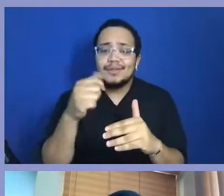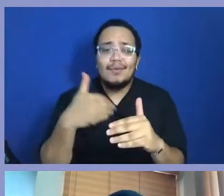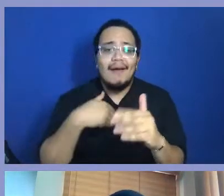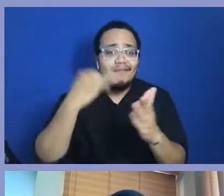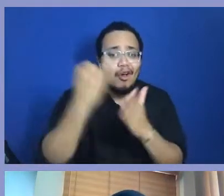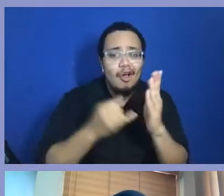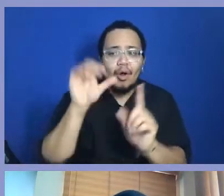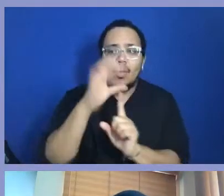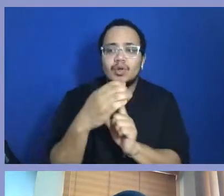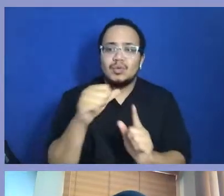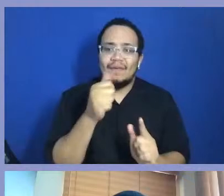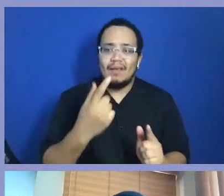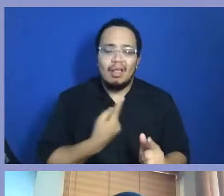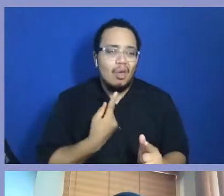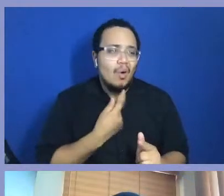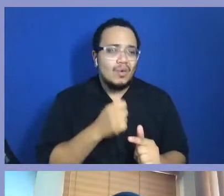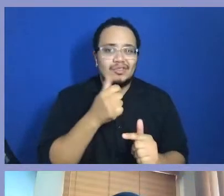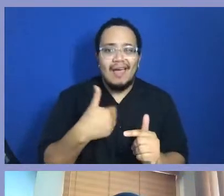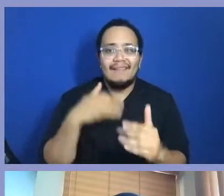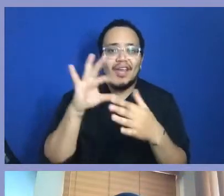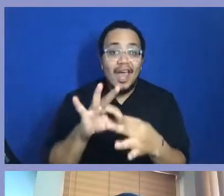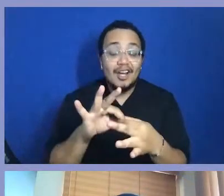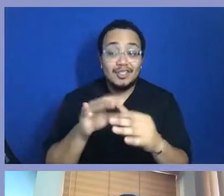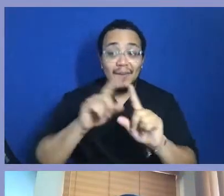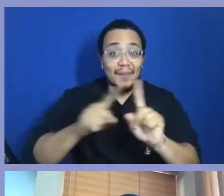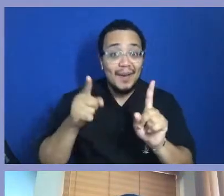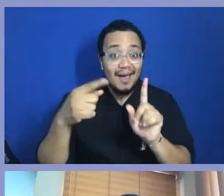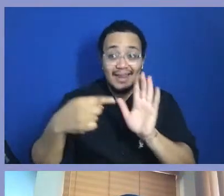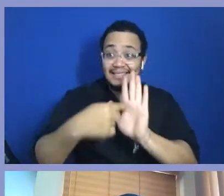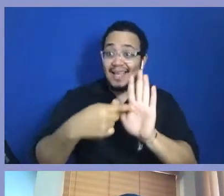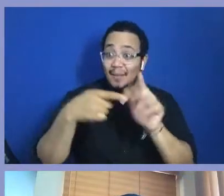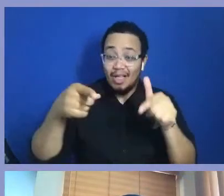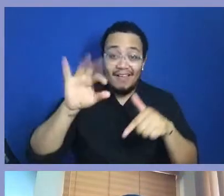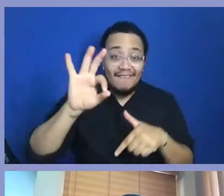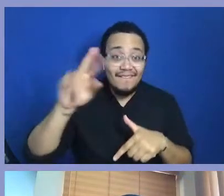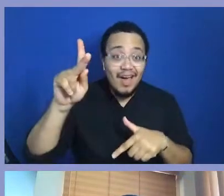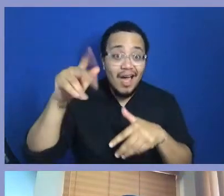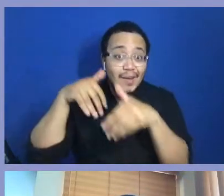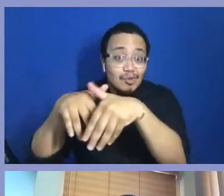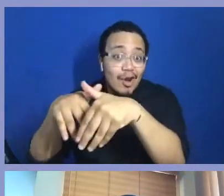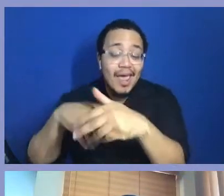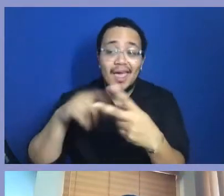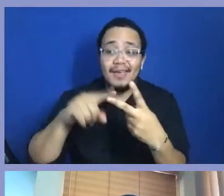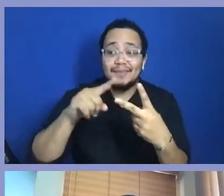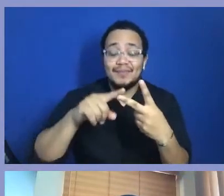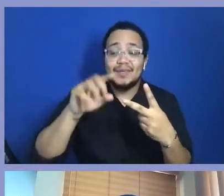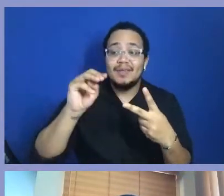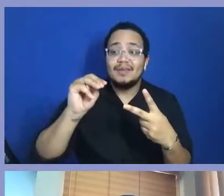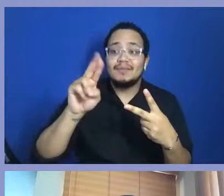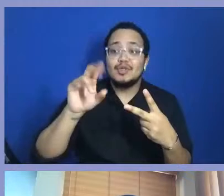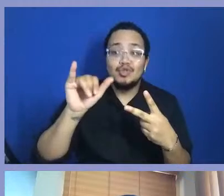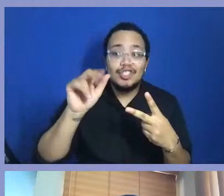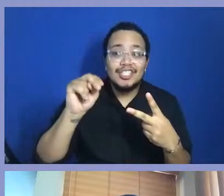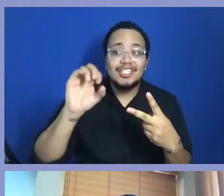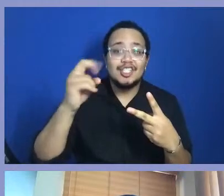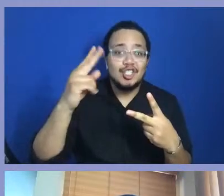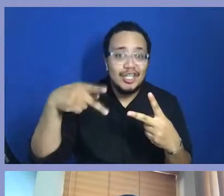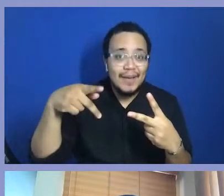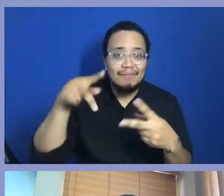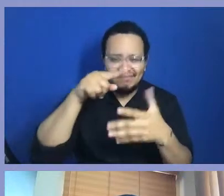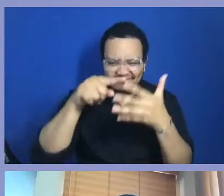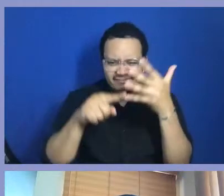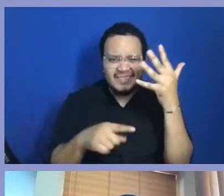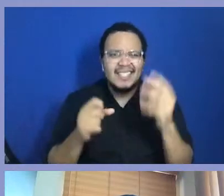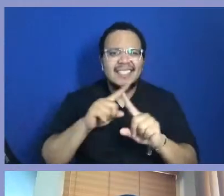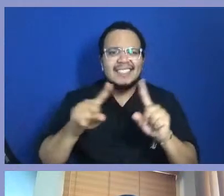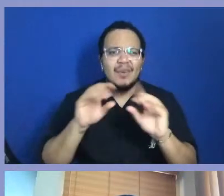Funk Parade is an event, or the musicianship is a program, and just all these opportunities that are being created in the community, that is going to be